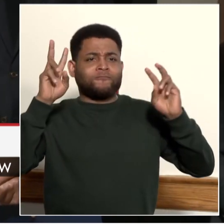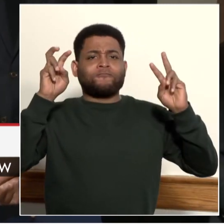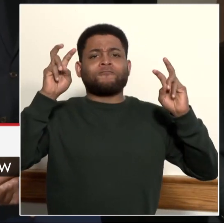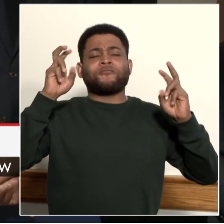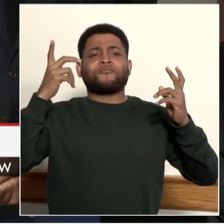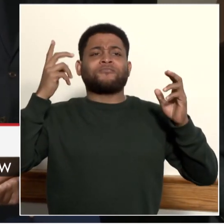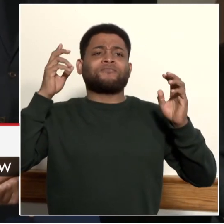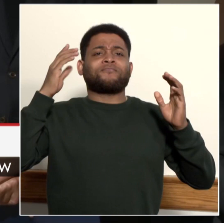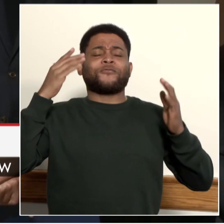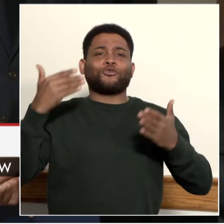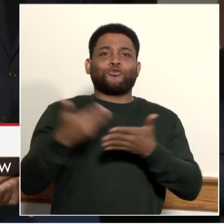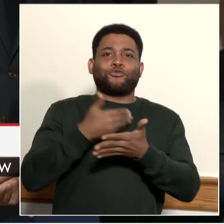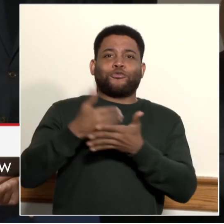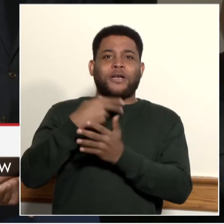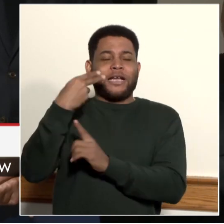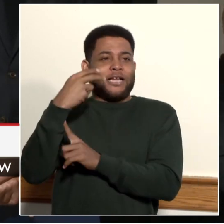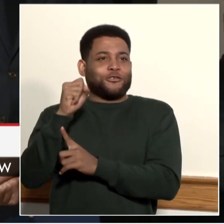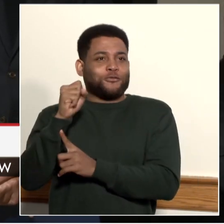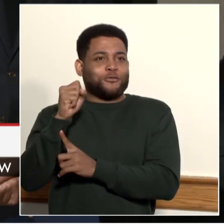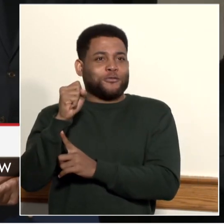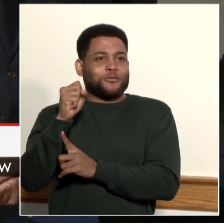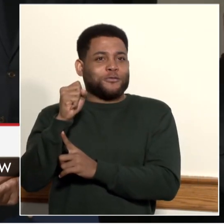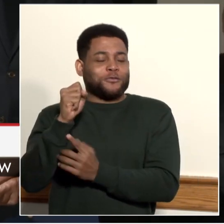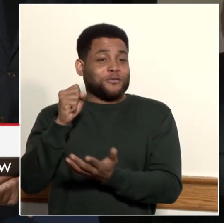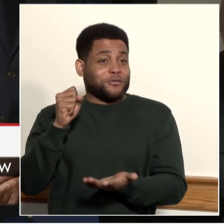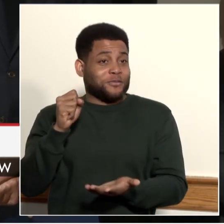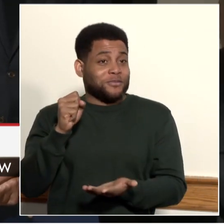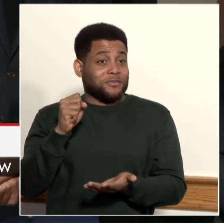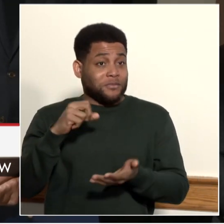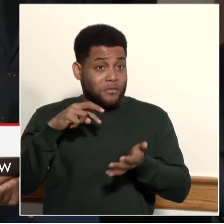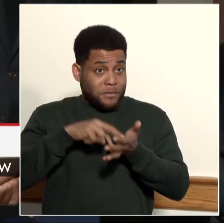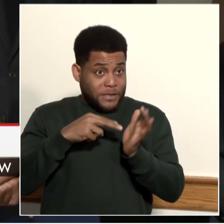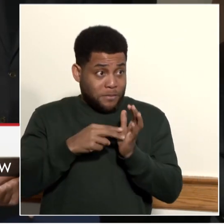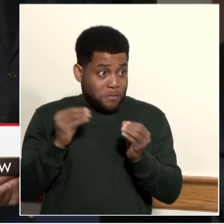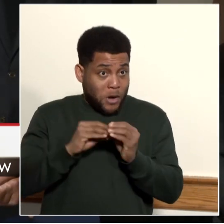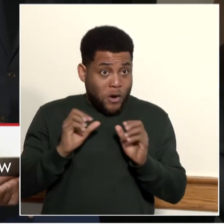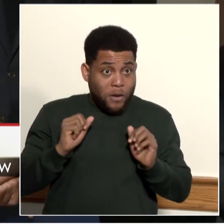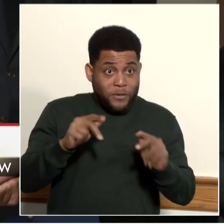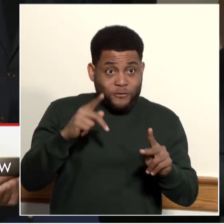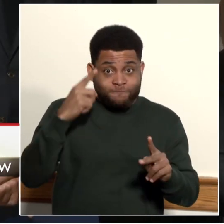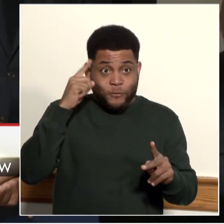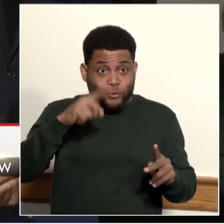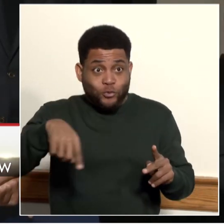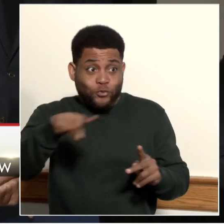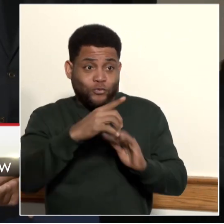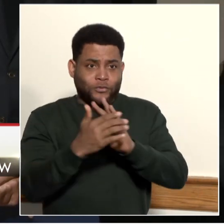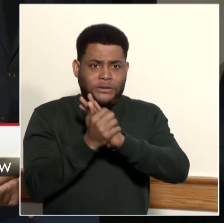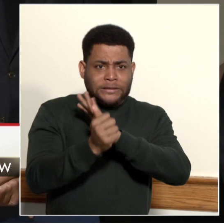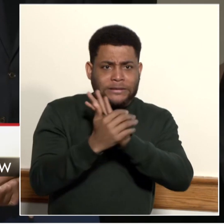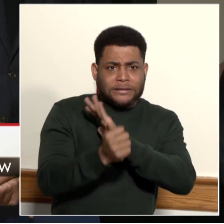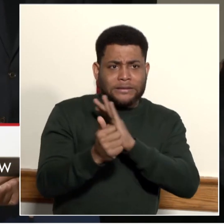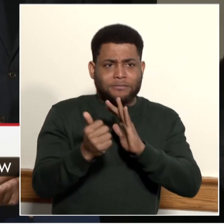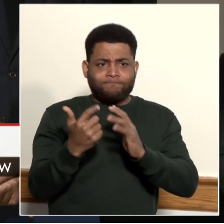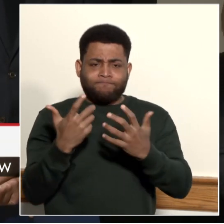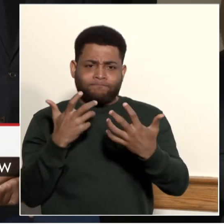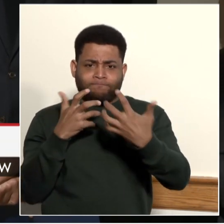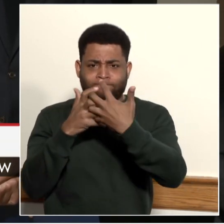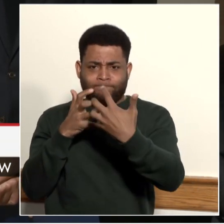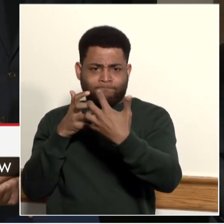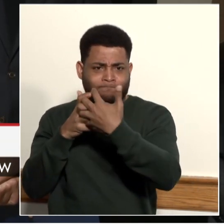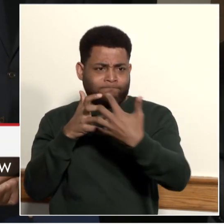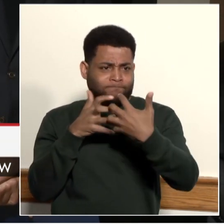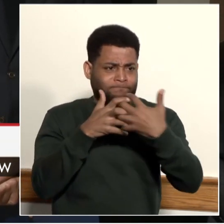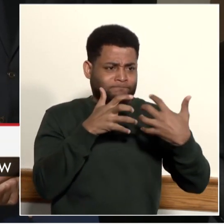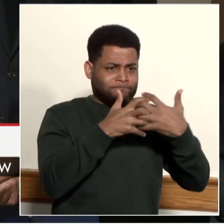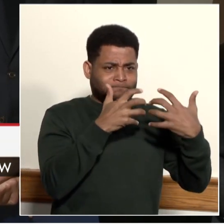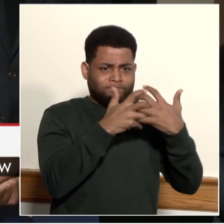that means is that we're creating more opportunities that tap into the talents of our young people. We want families to know